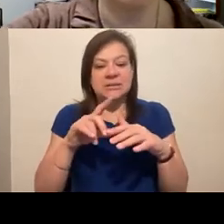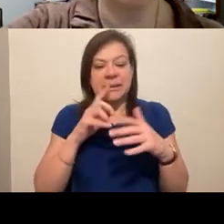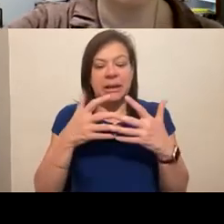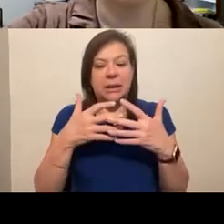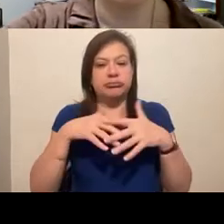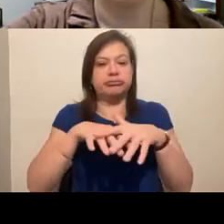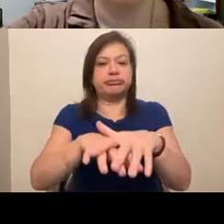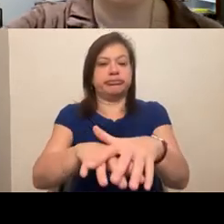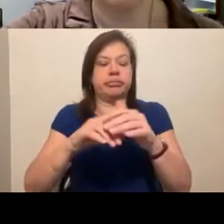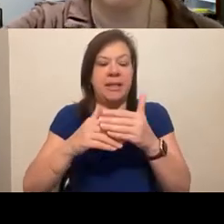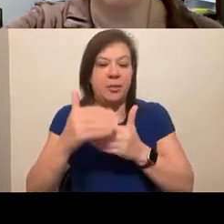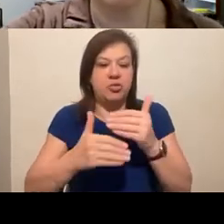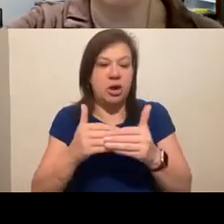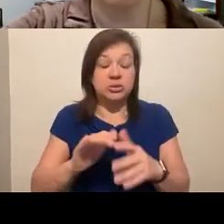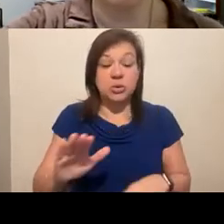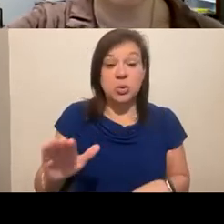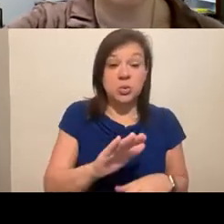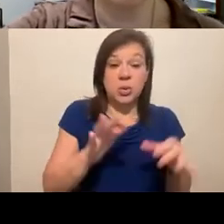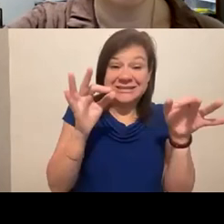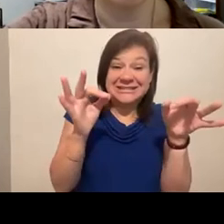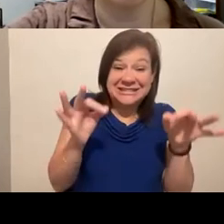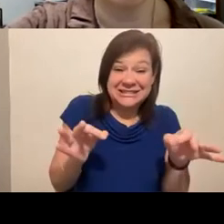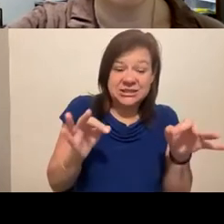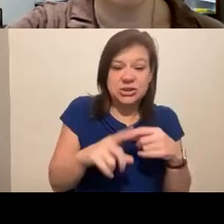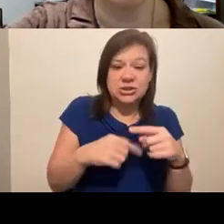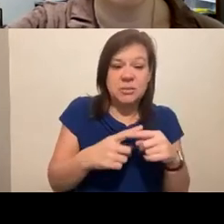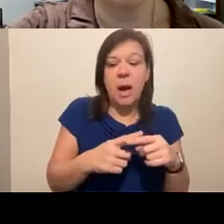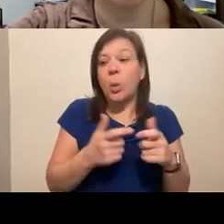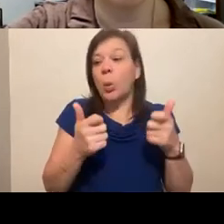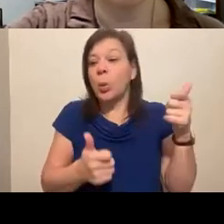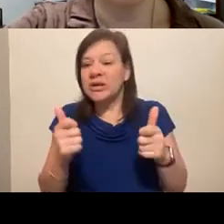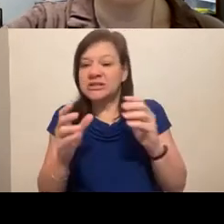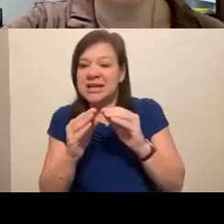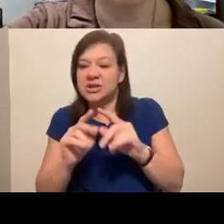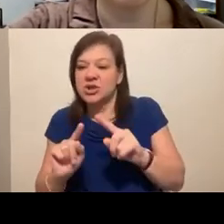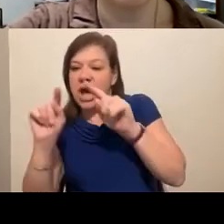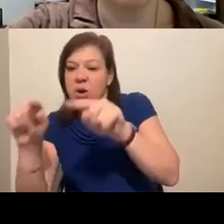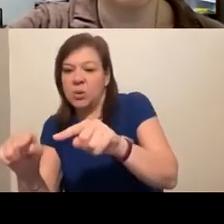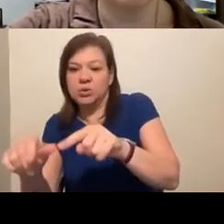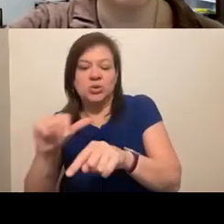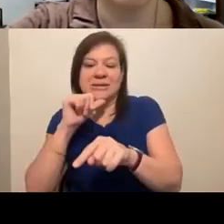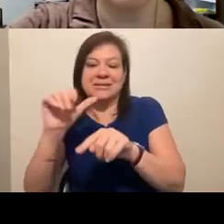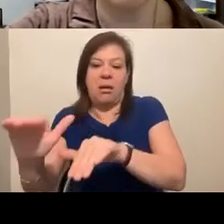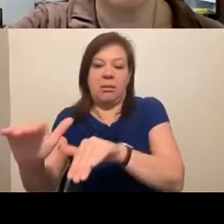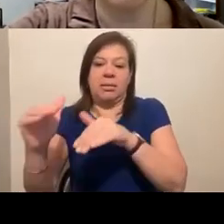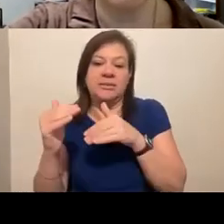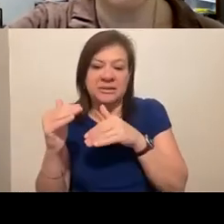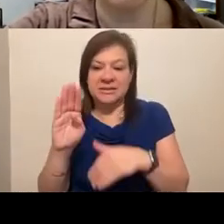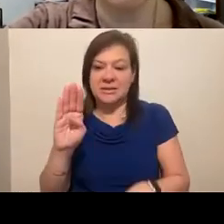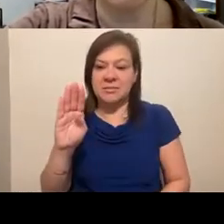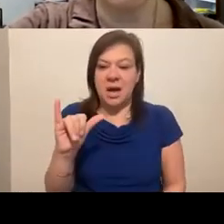so that your decision making about what you might attend isn't going to be restricted by